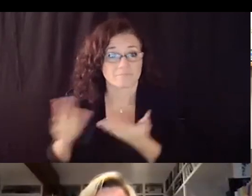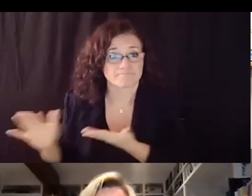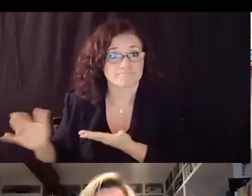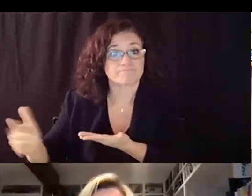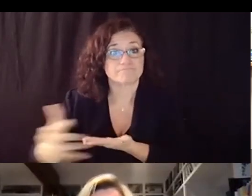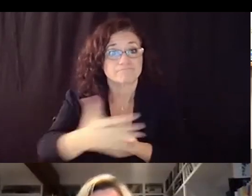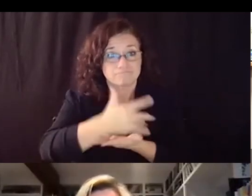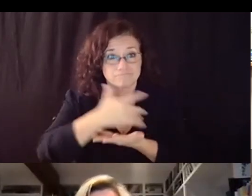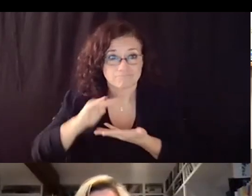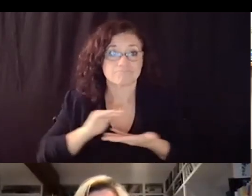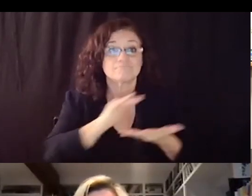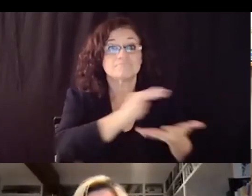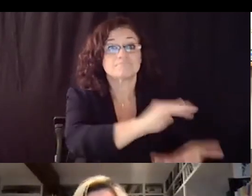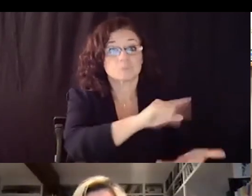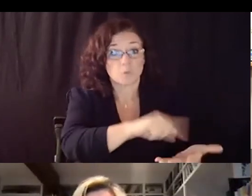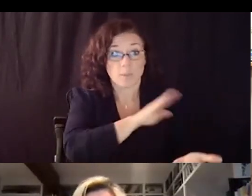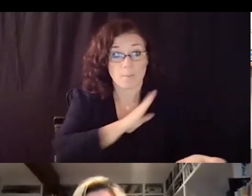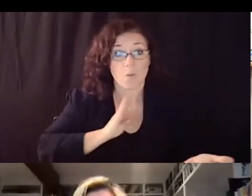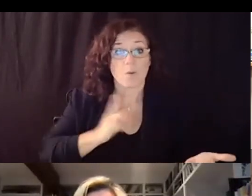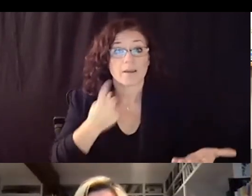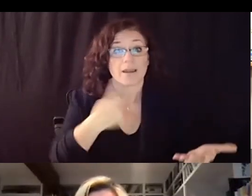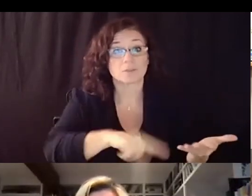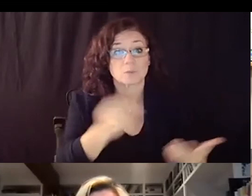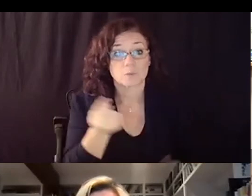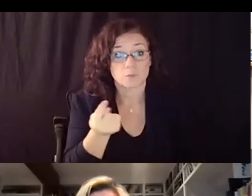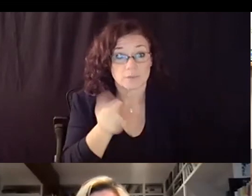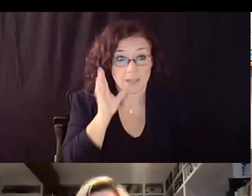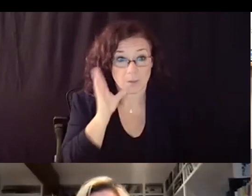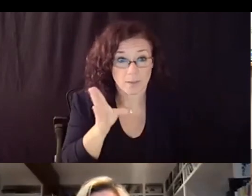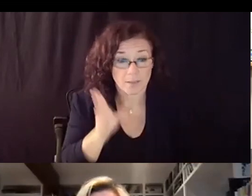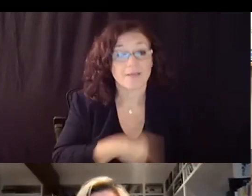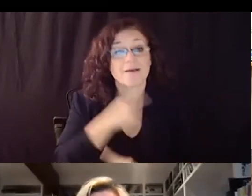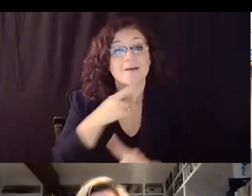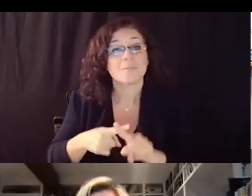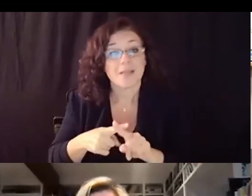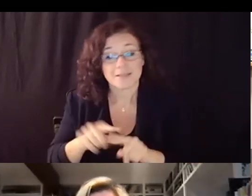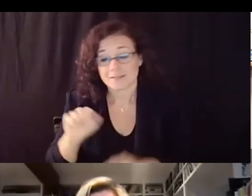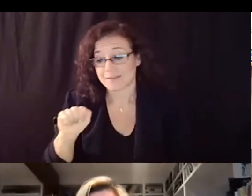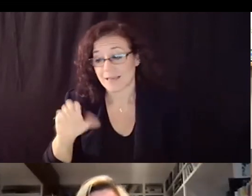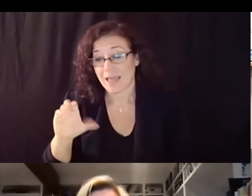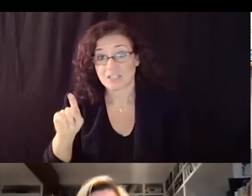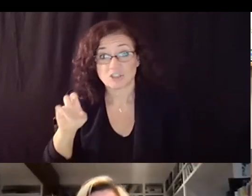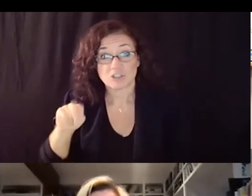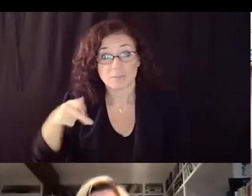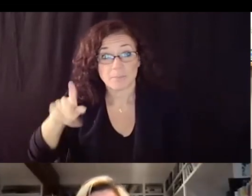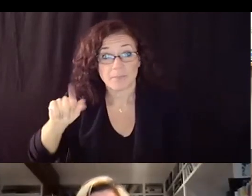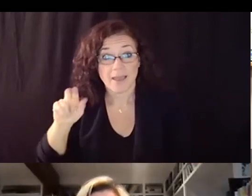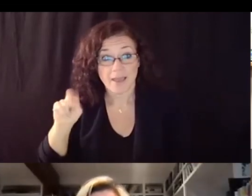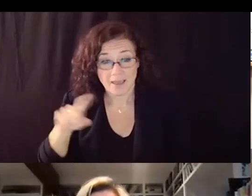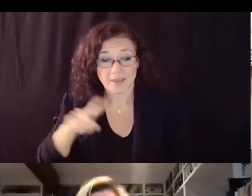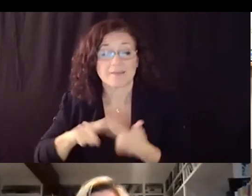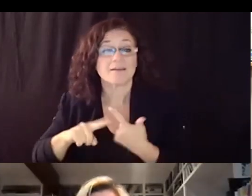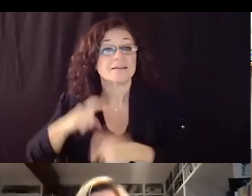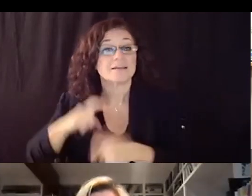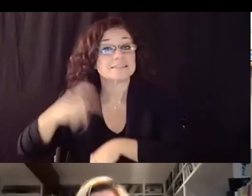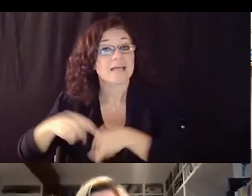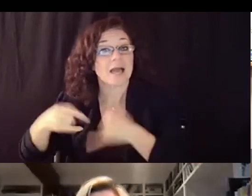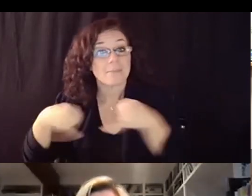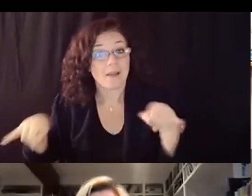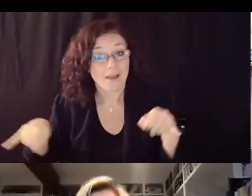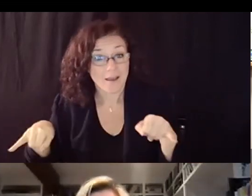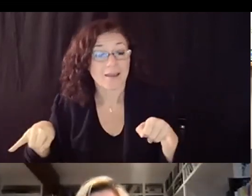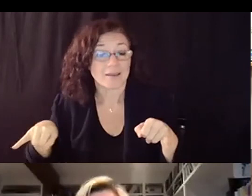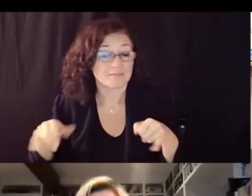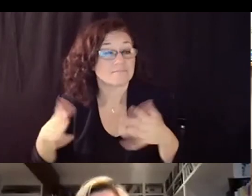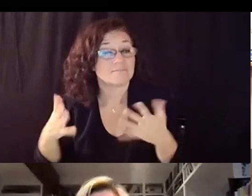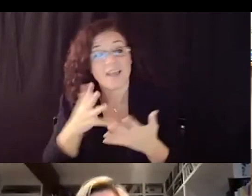back to the board next tuesday along with our action plans a timeline and our supports that will be made available